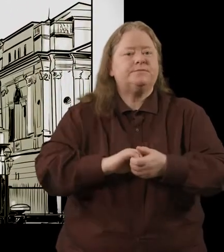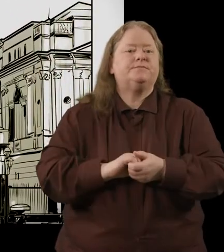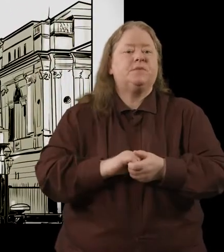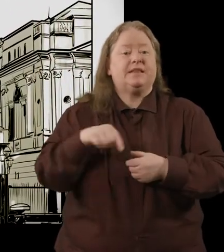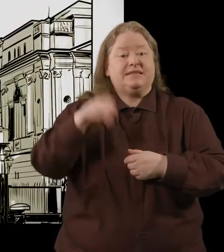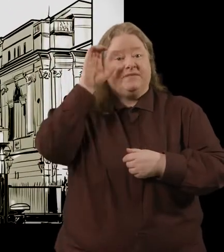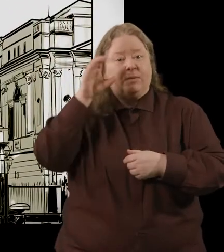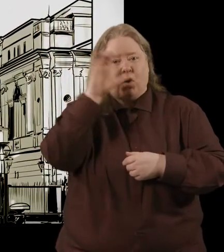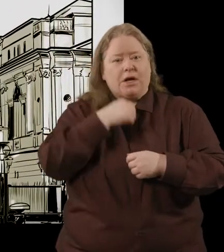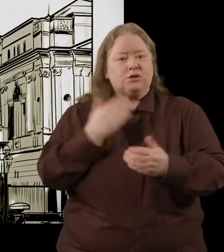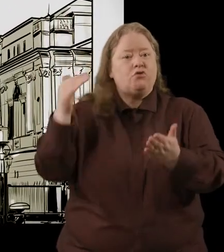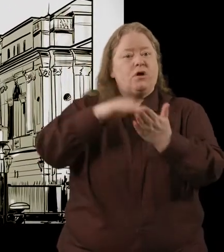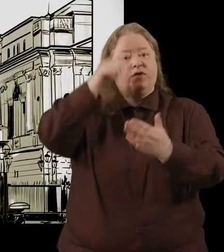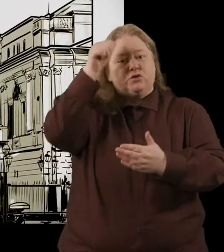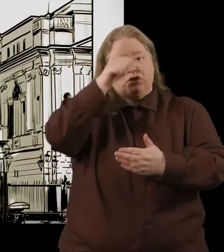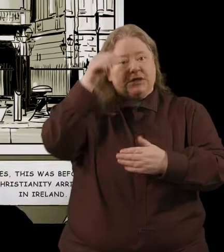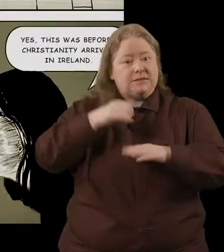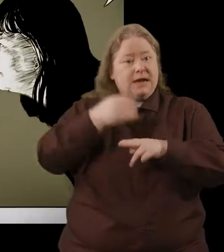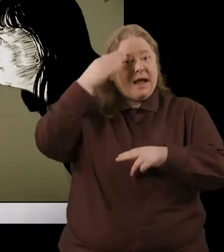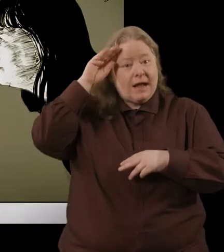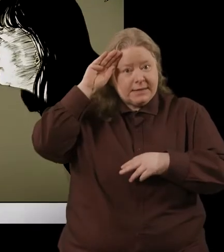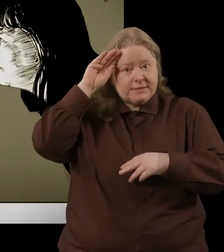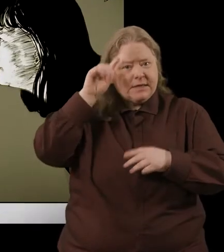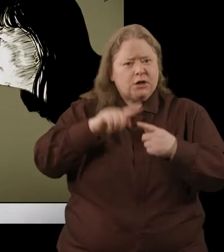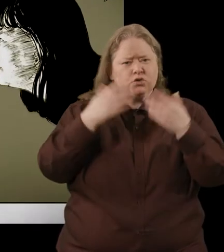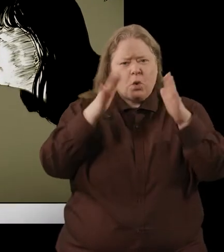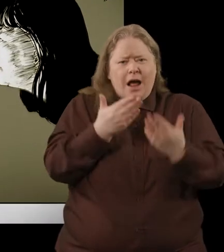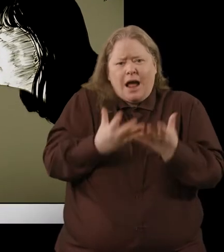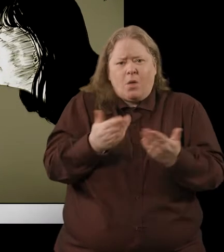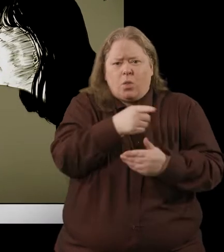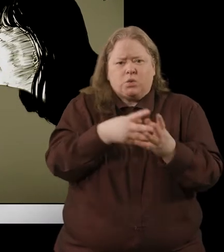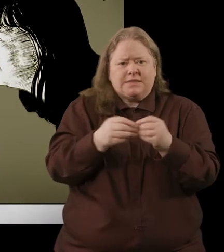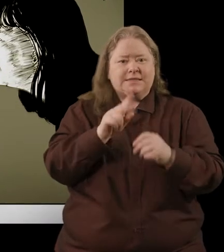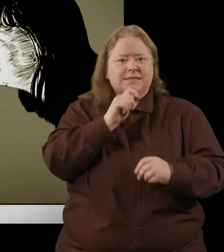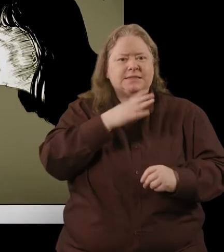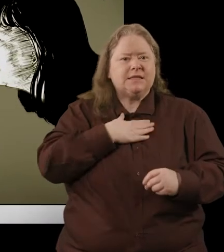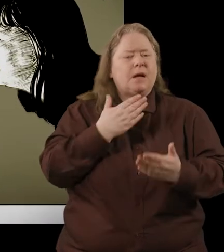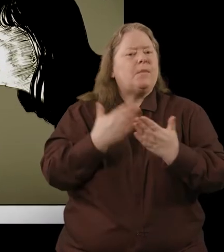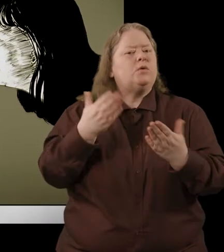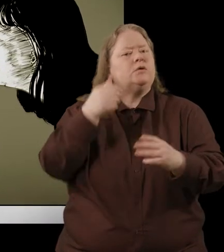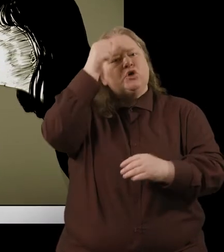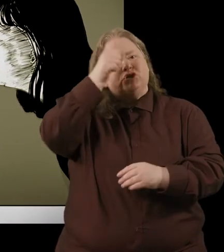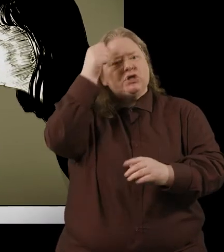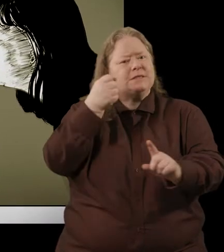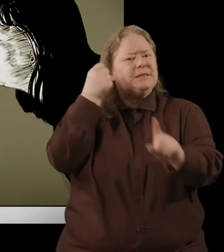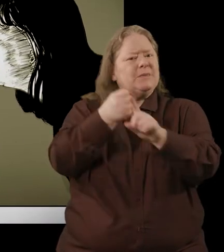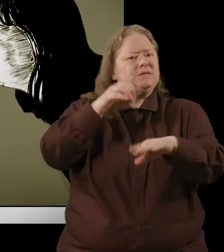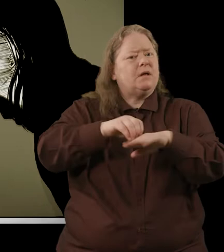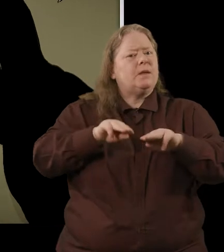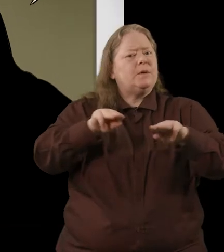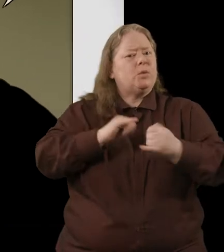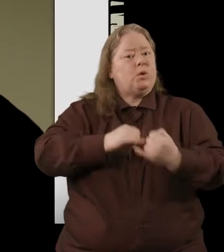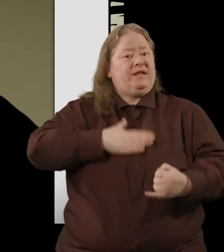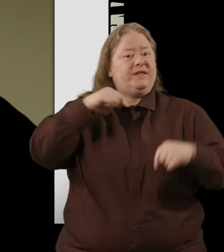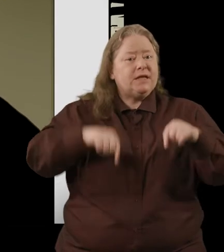In this film we look at the arrival of Christianity in Ireland and show how these objects can tell us about the impact Christianity had on the people